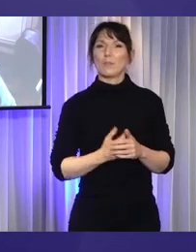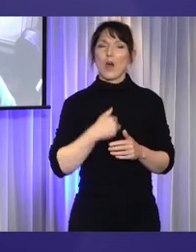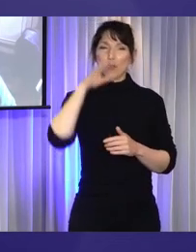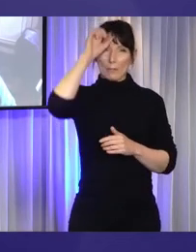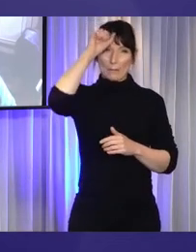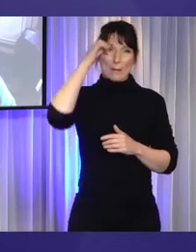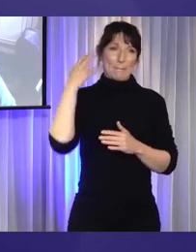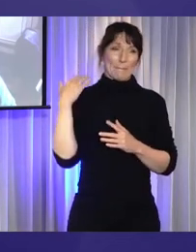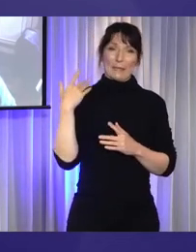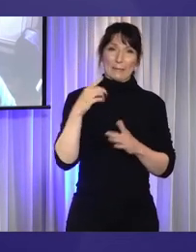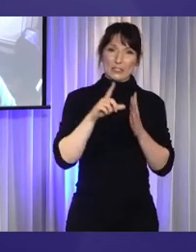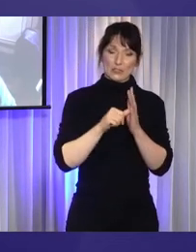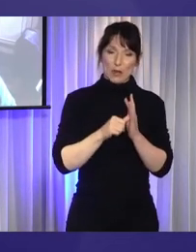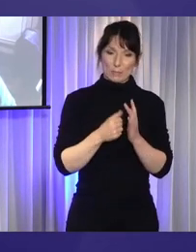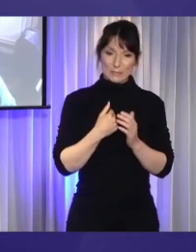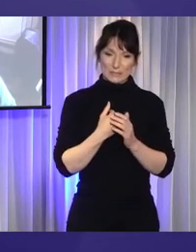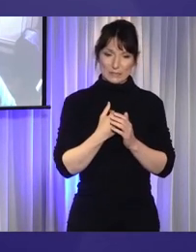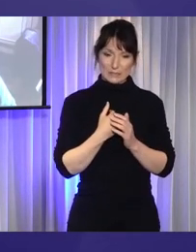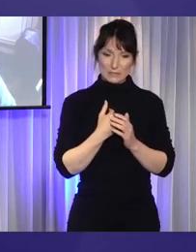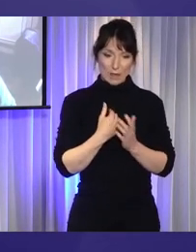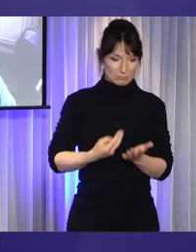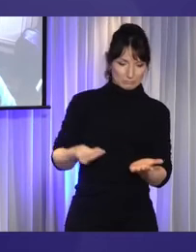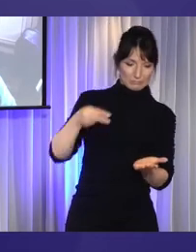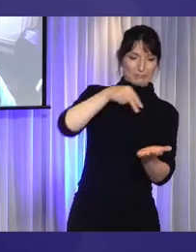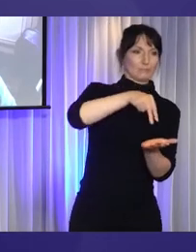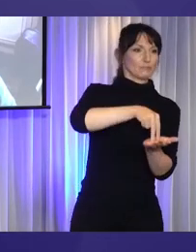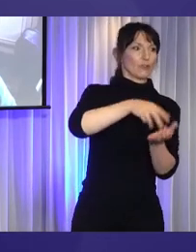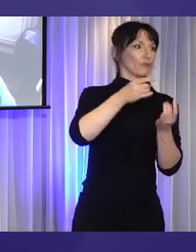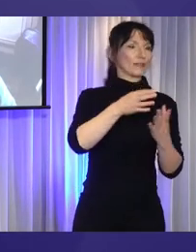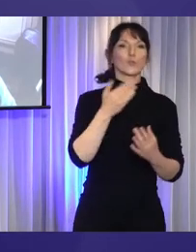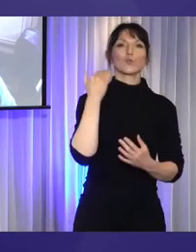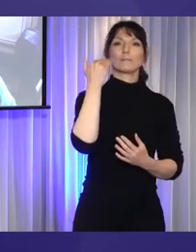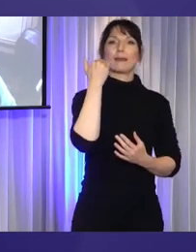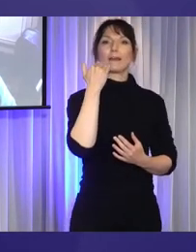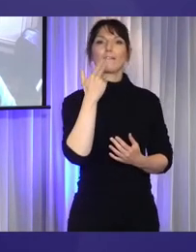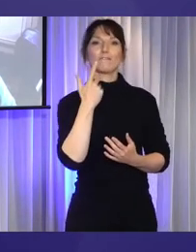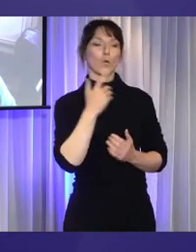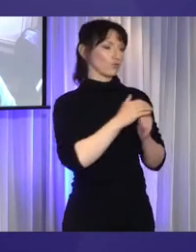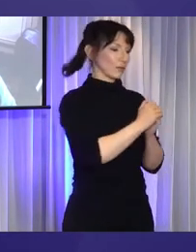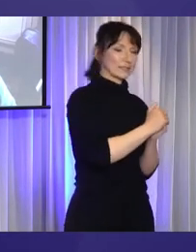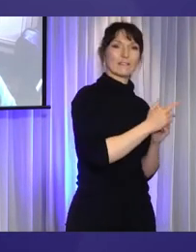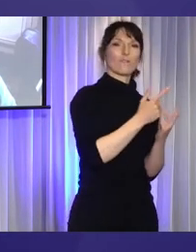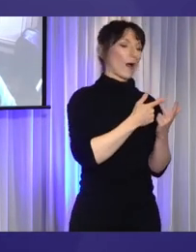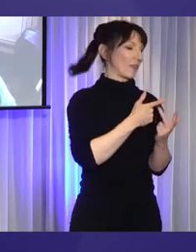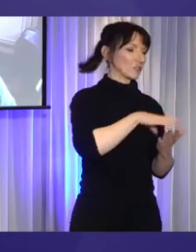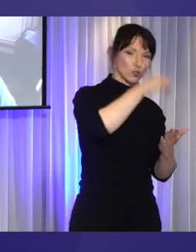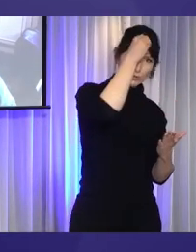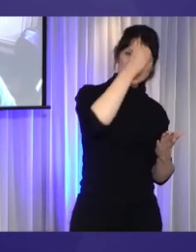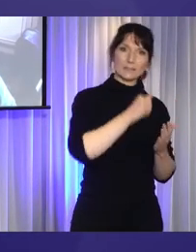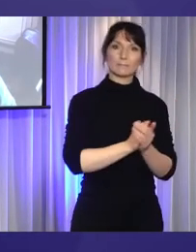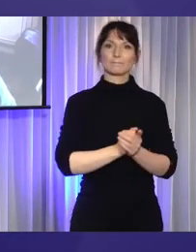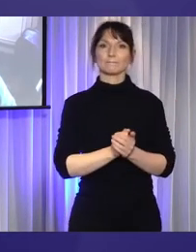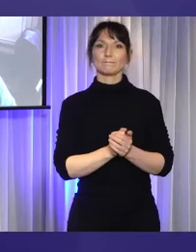many times stepping up to speak on behalf of friends and other students at our